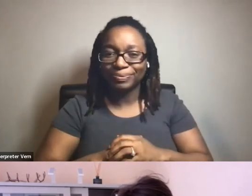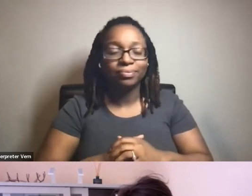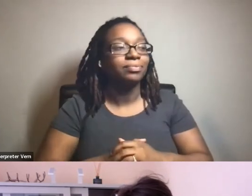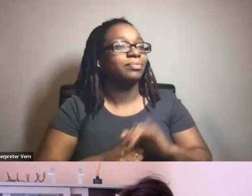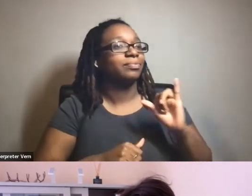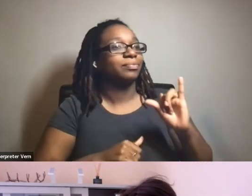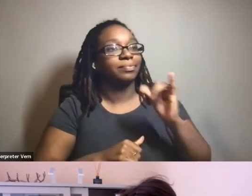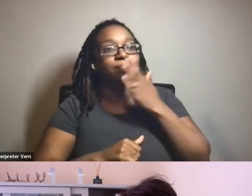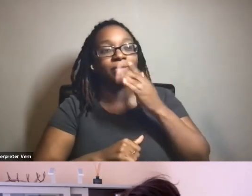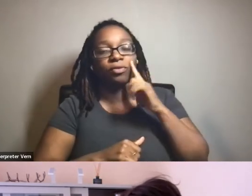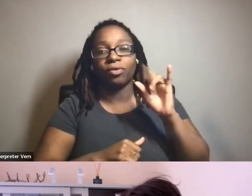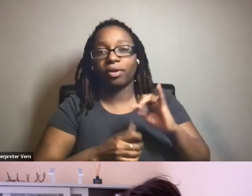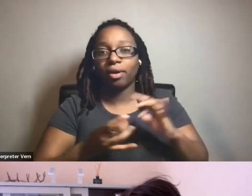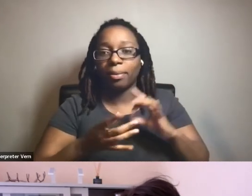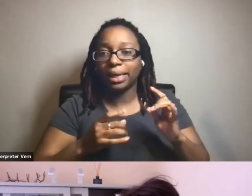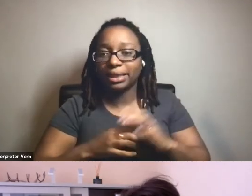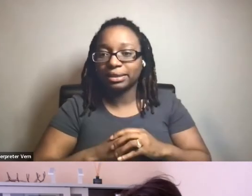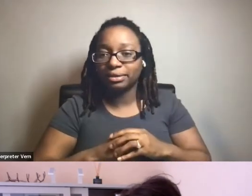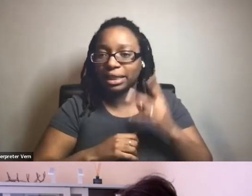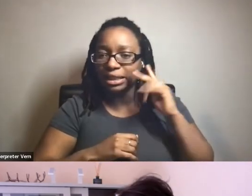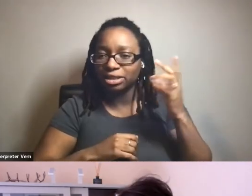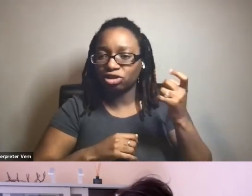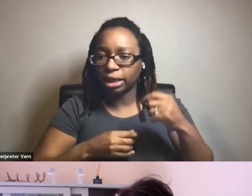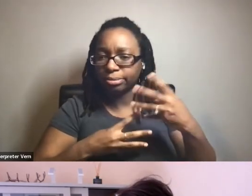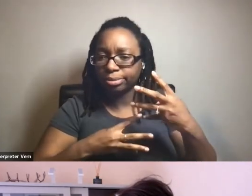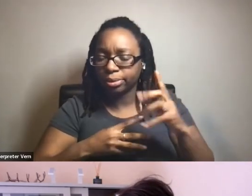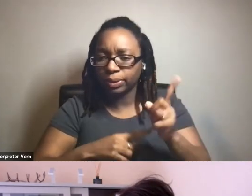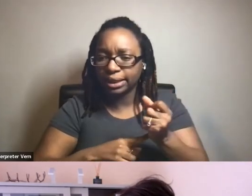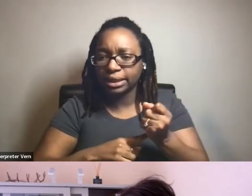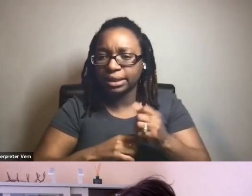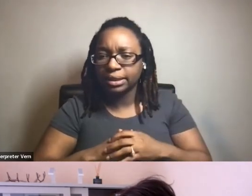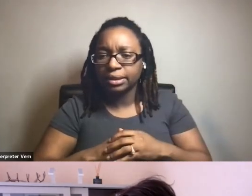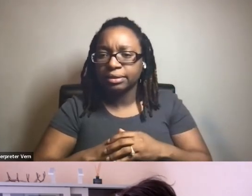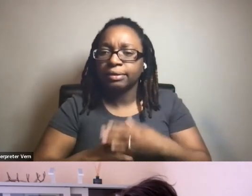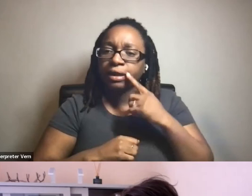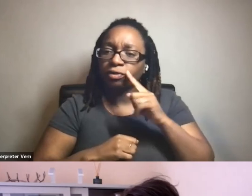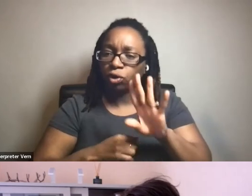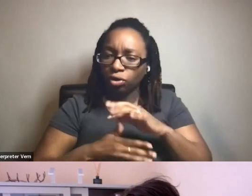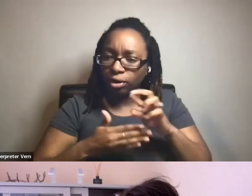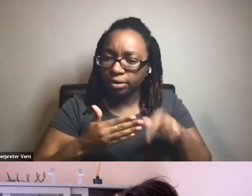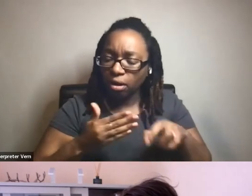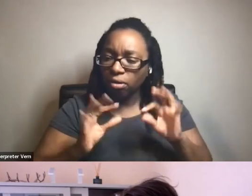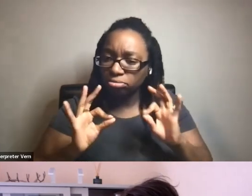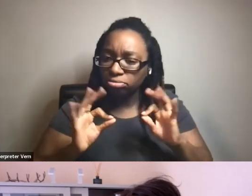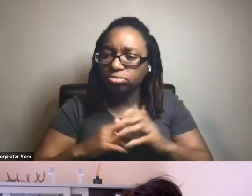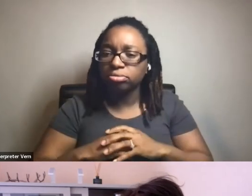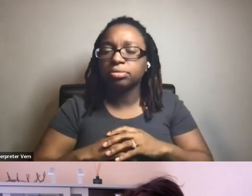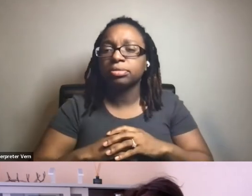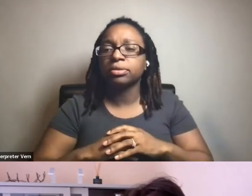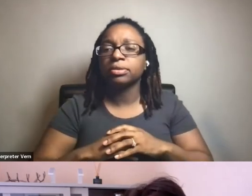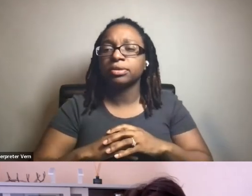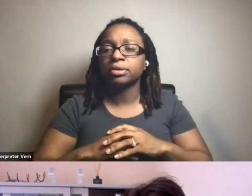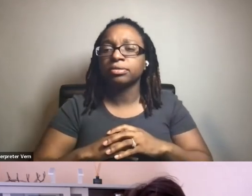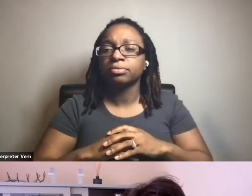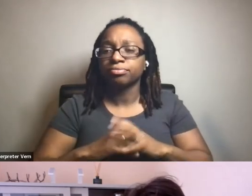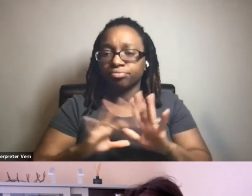are there any, I can see some action in the chat. Hold on. Uh, thanks for sharing your findings and yes.